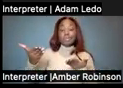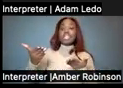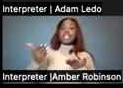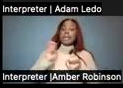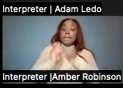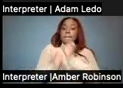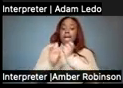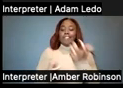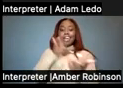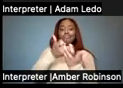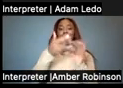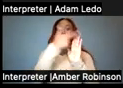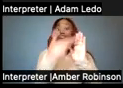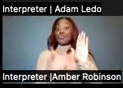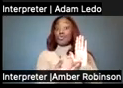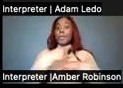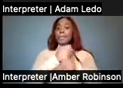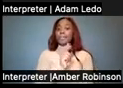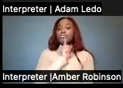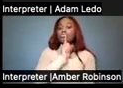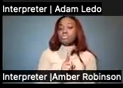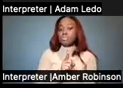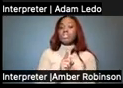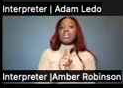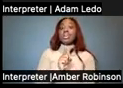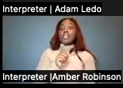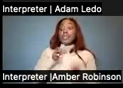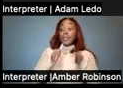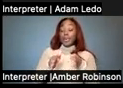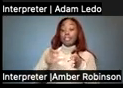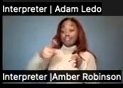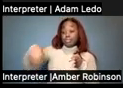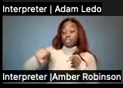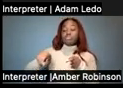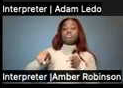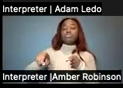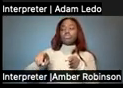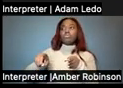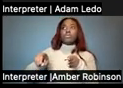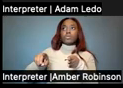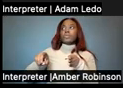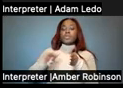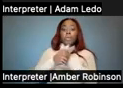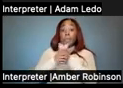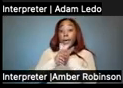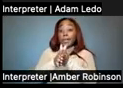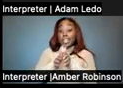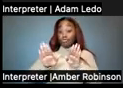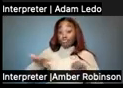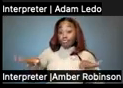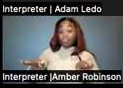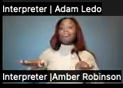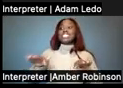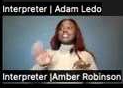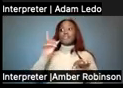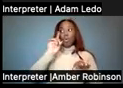rules and making sure that that the way that they motivate the kids is within their